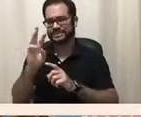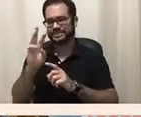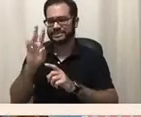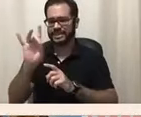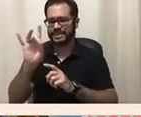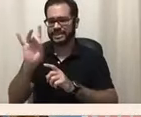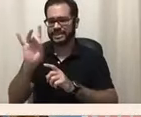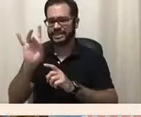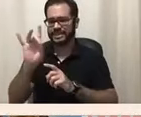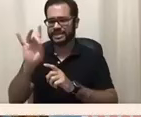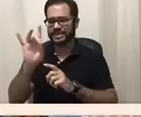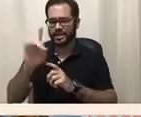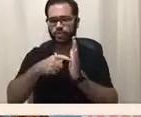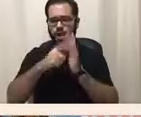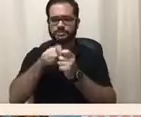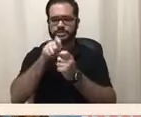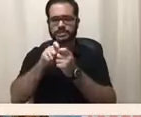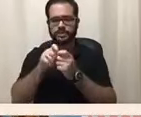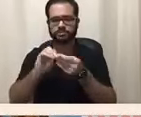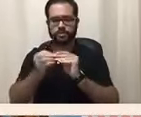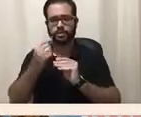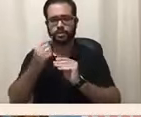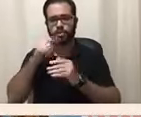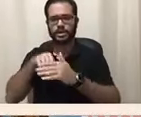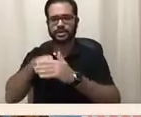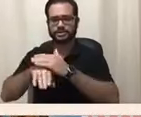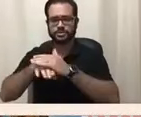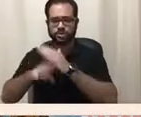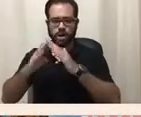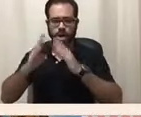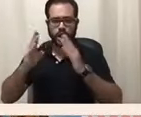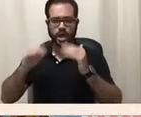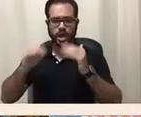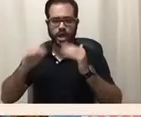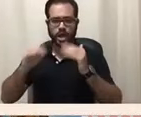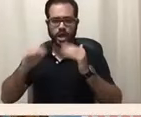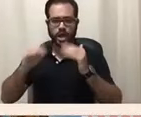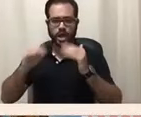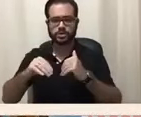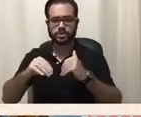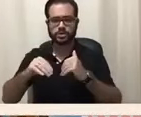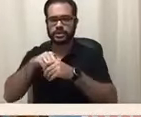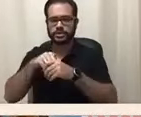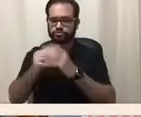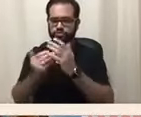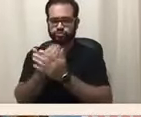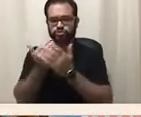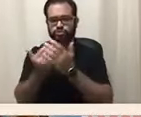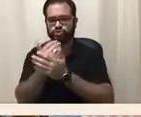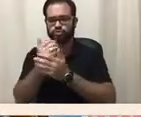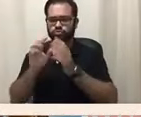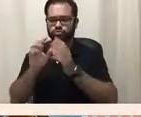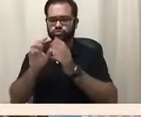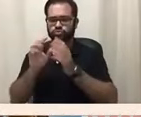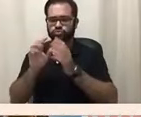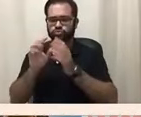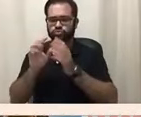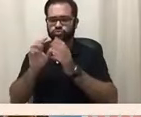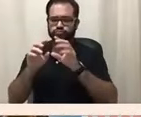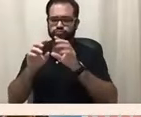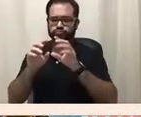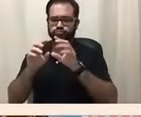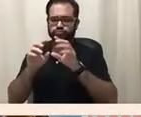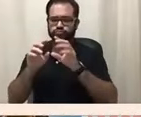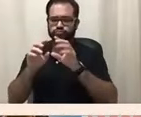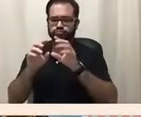created in an all-new multi-family housing. The act covers both public and private homes and not